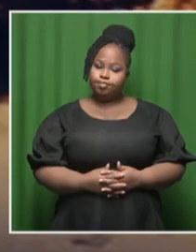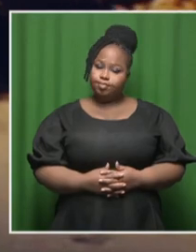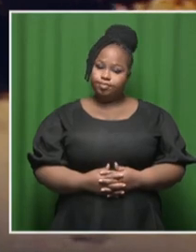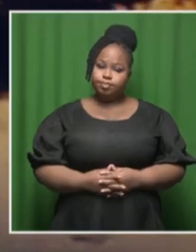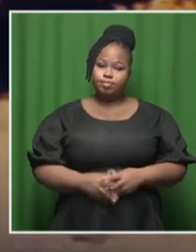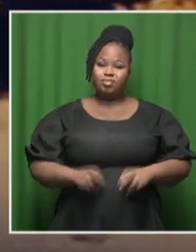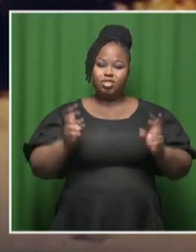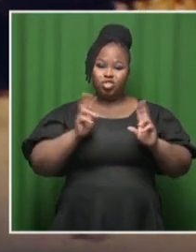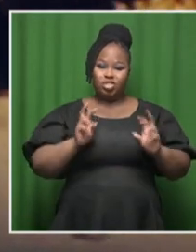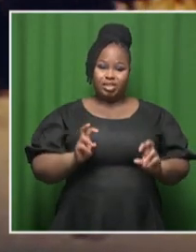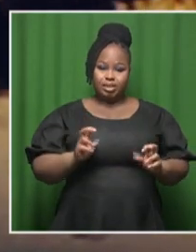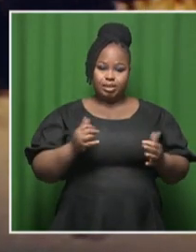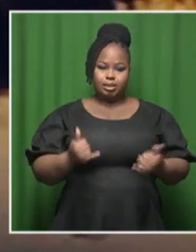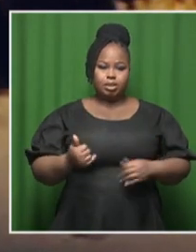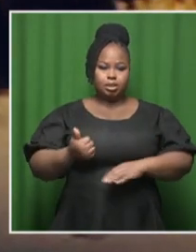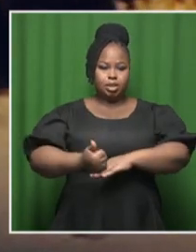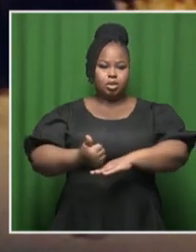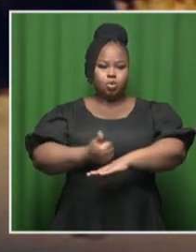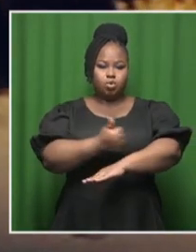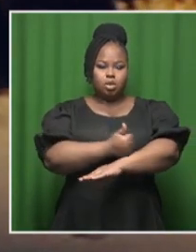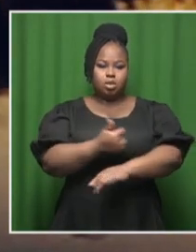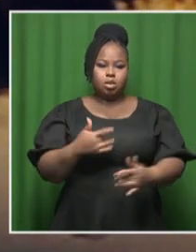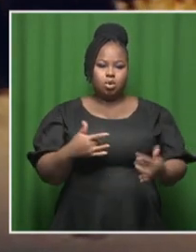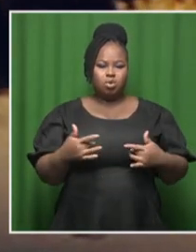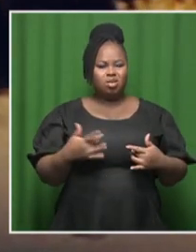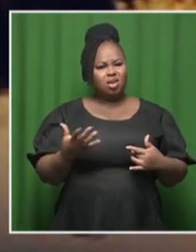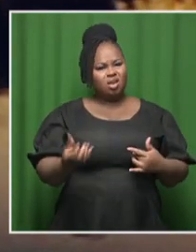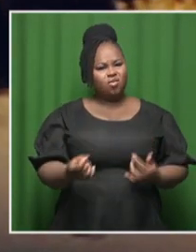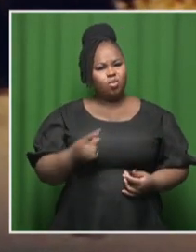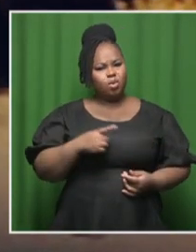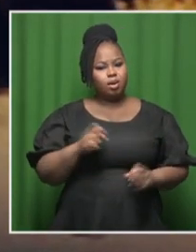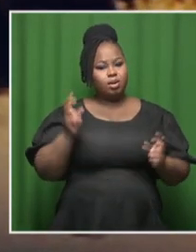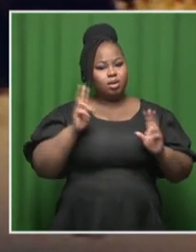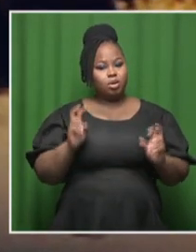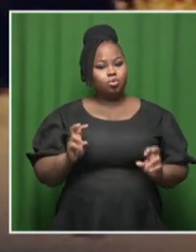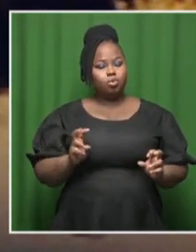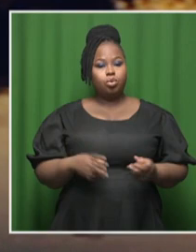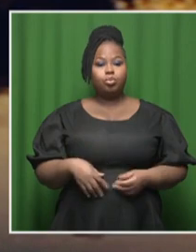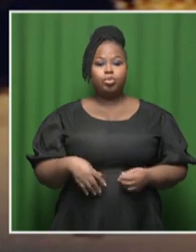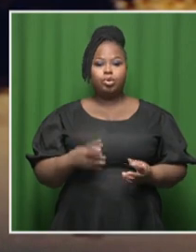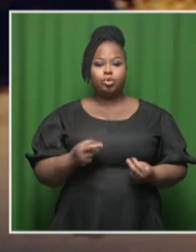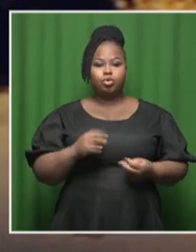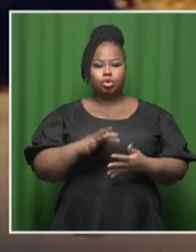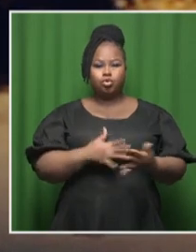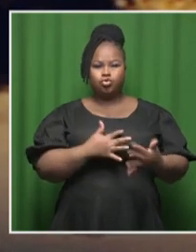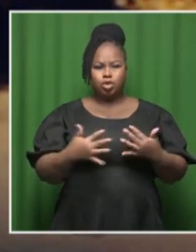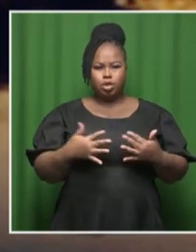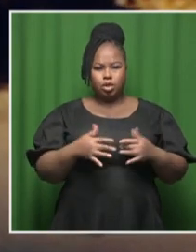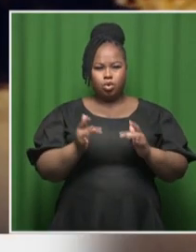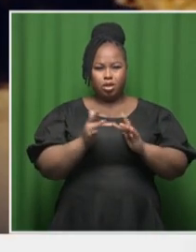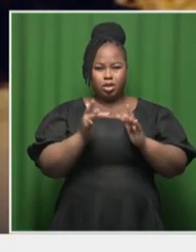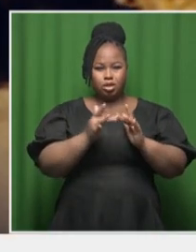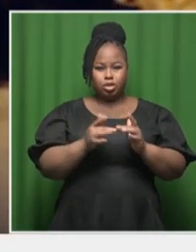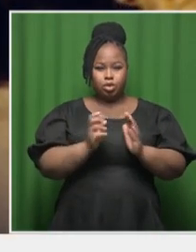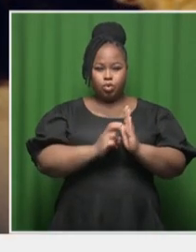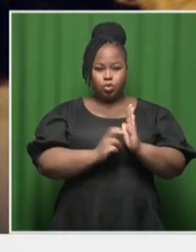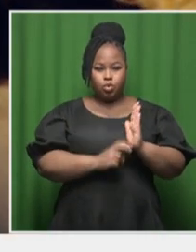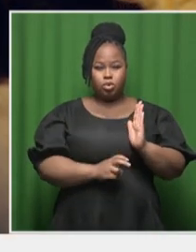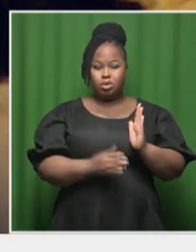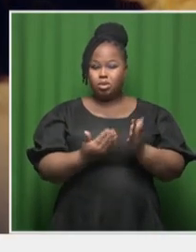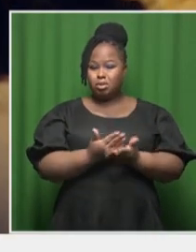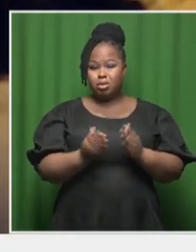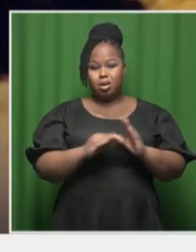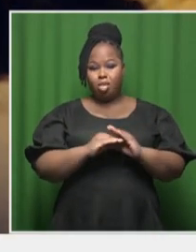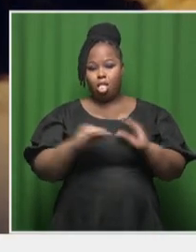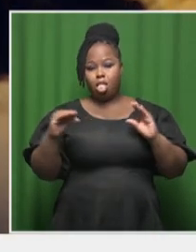Energy industry stakeholders are concerned that ESCOM's new grid connection rules will drive energy investors out of the